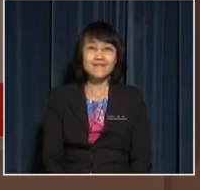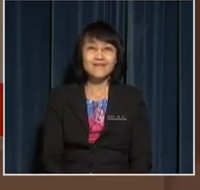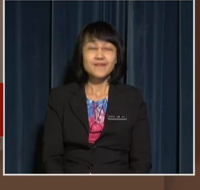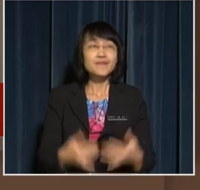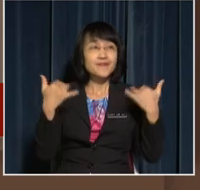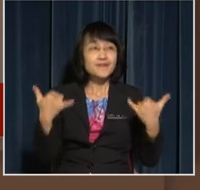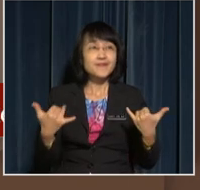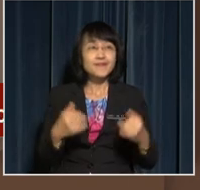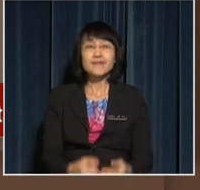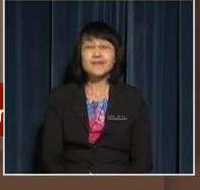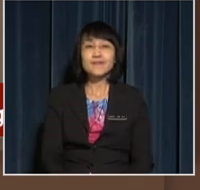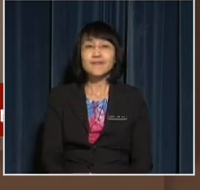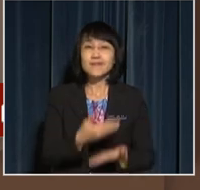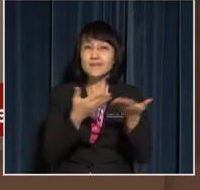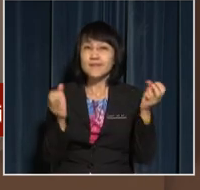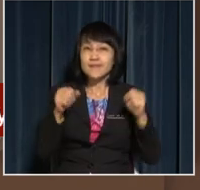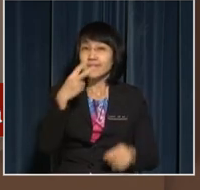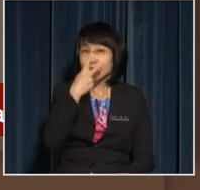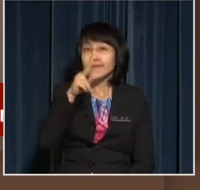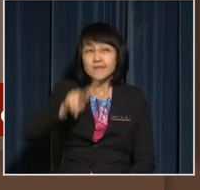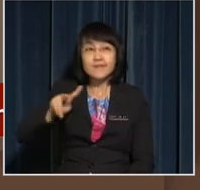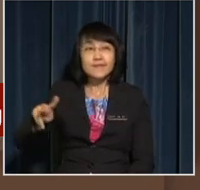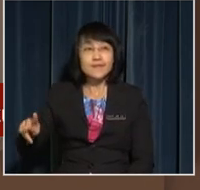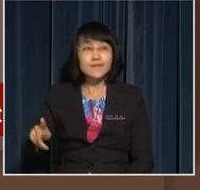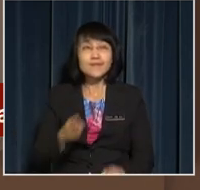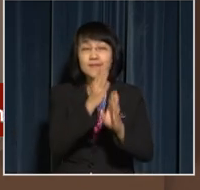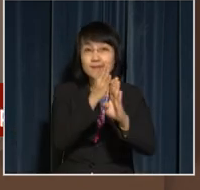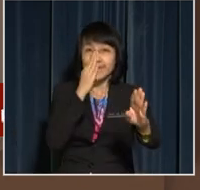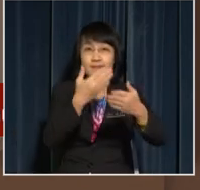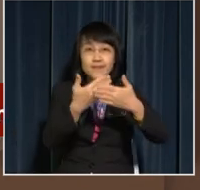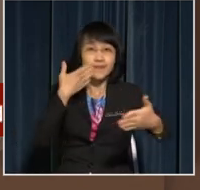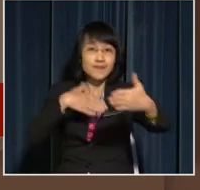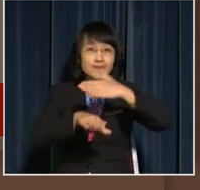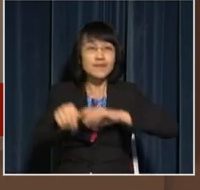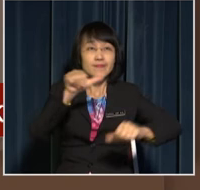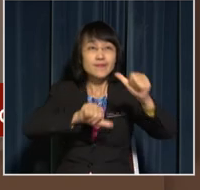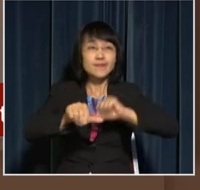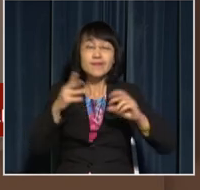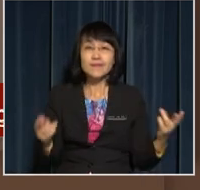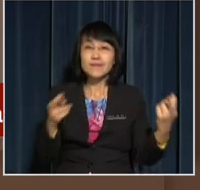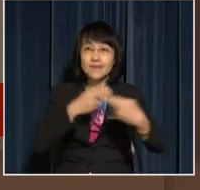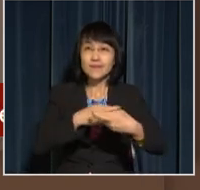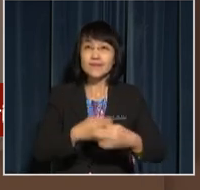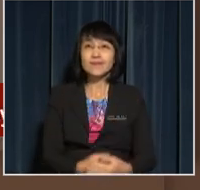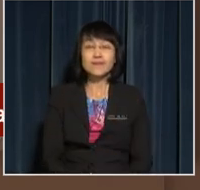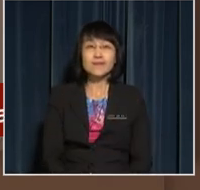Now, you can see pupils lining up before entering the Science Room